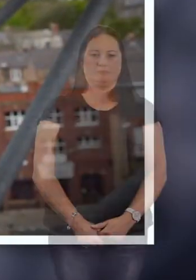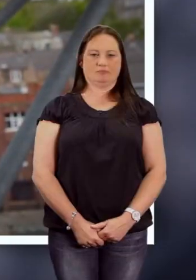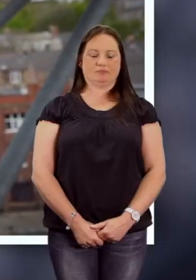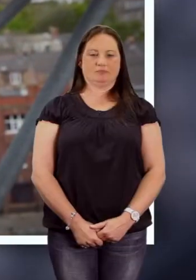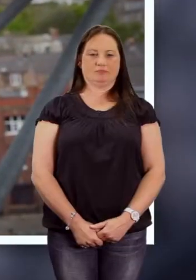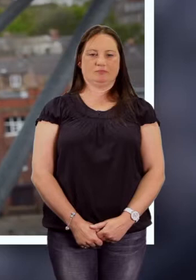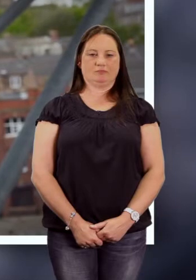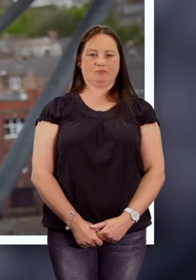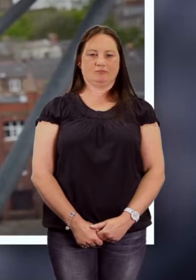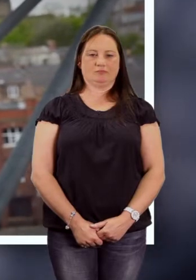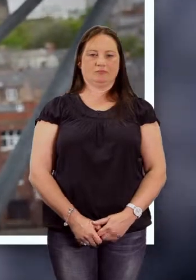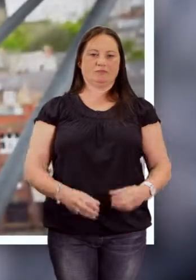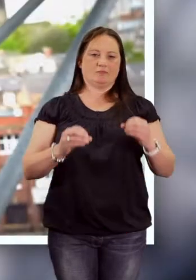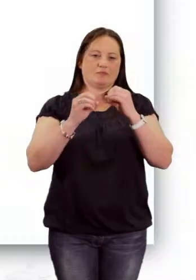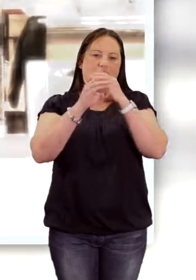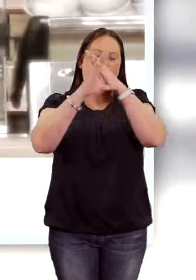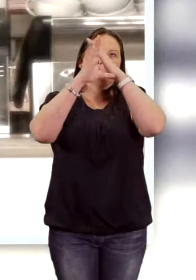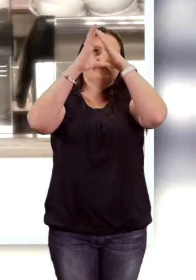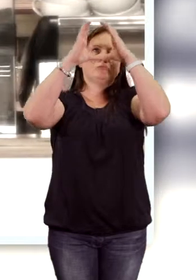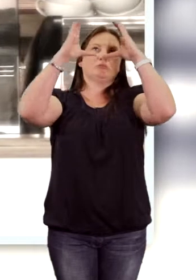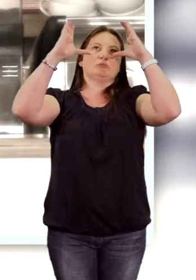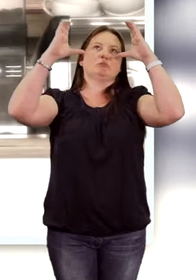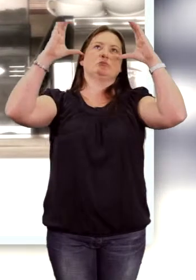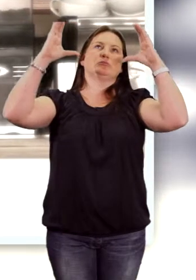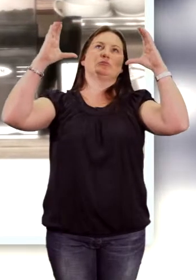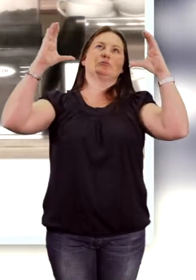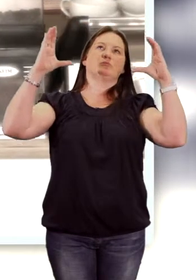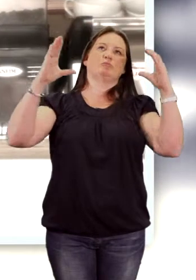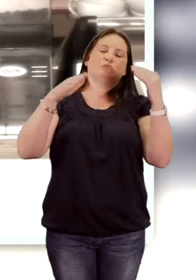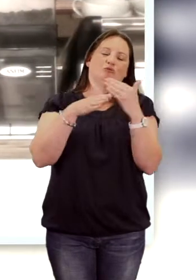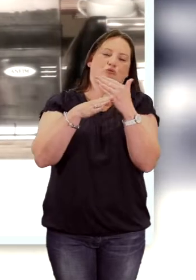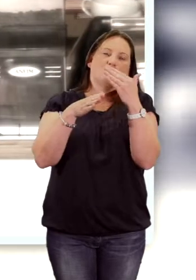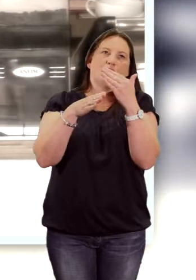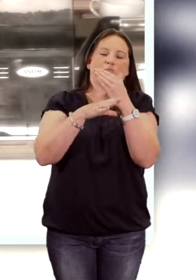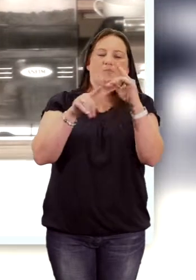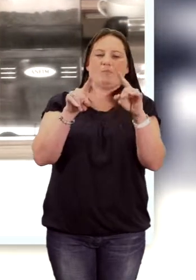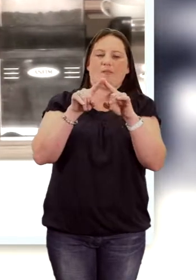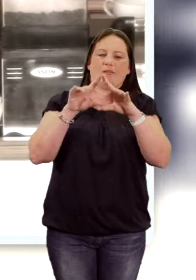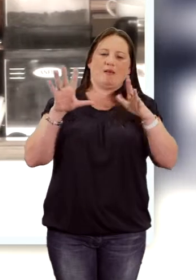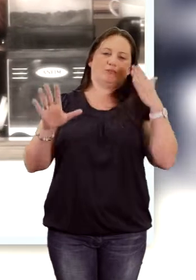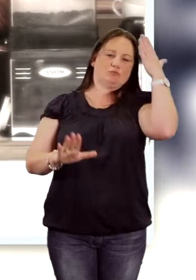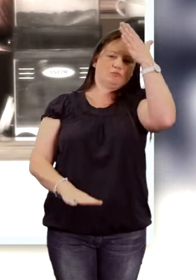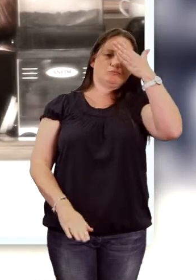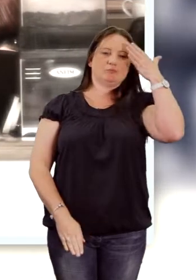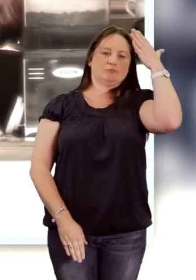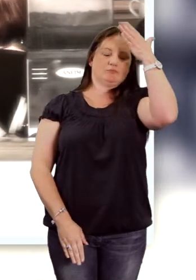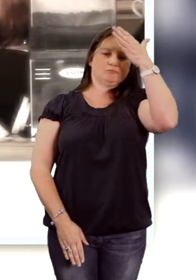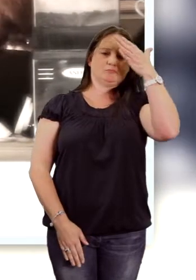I picture myself In a job like a dream